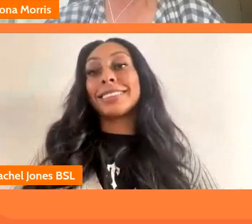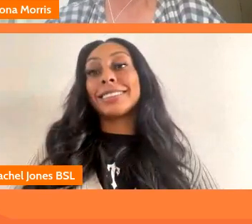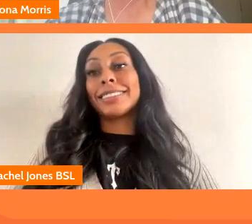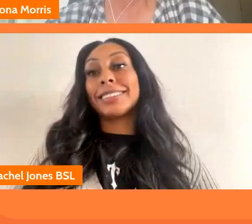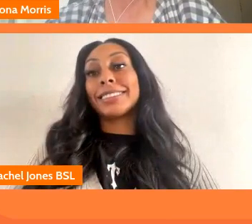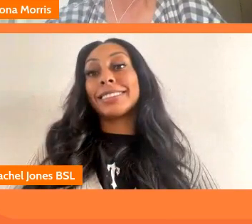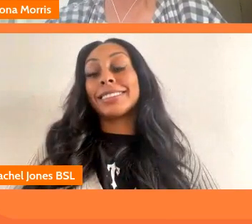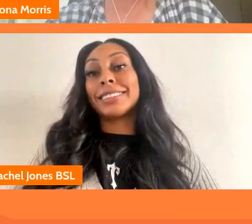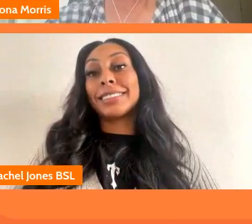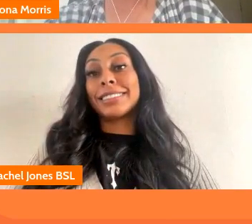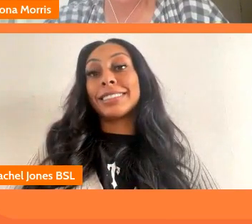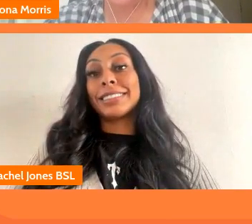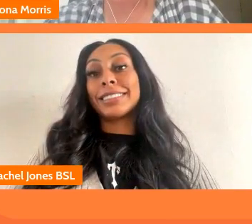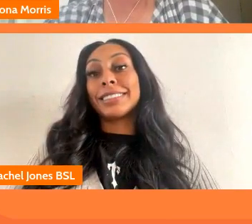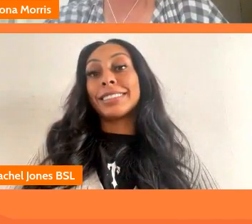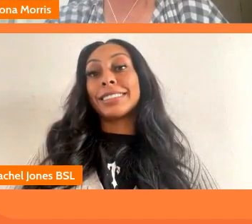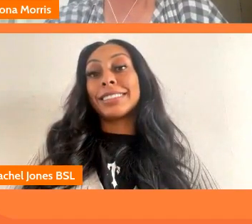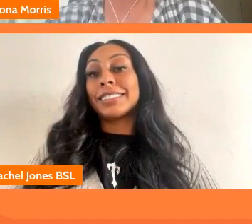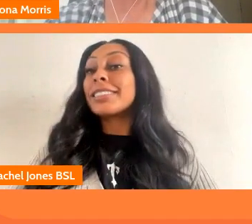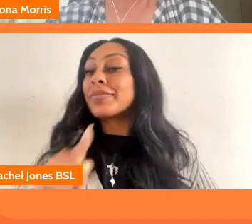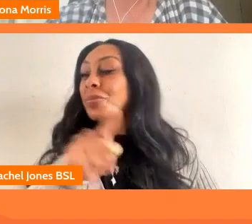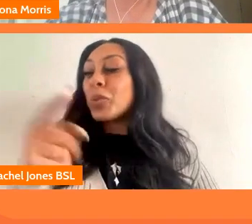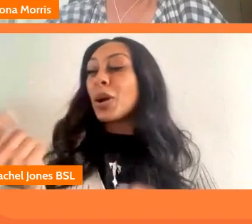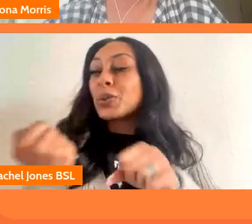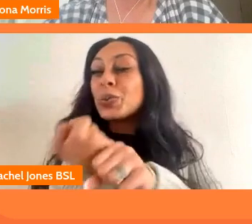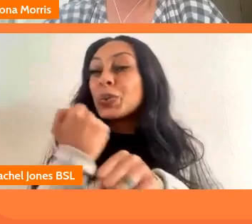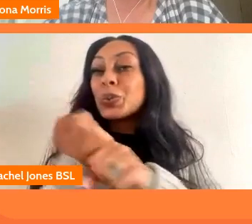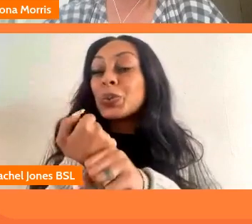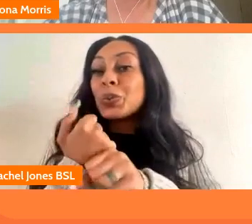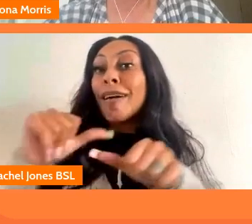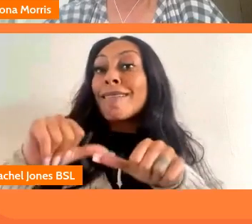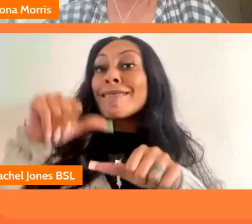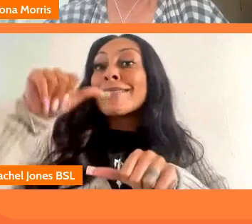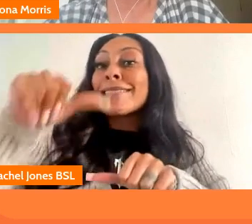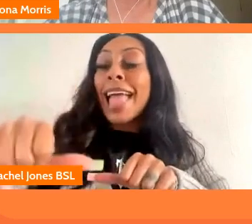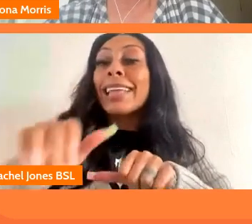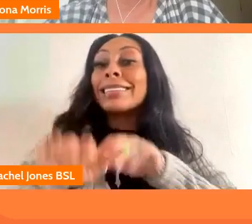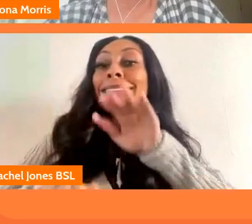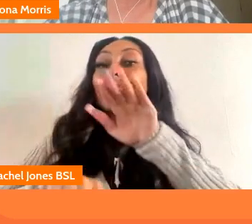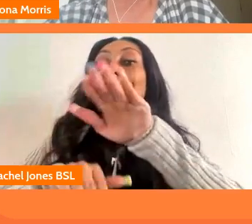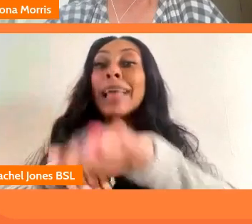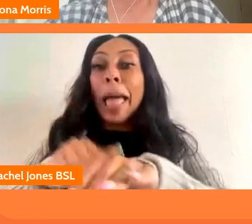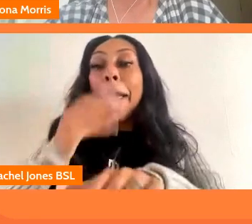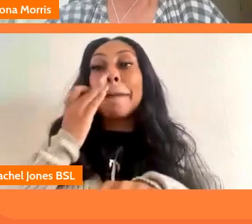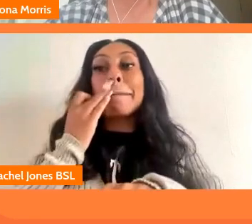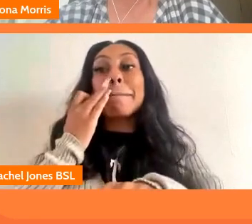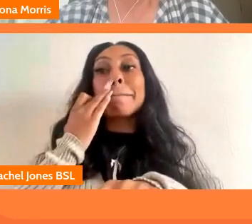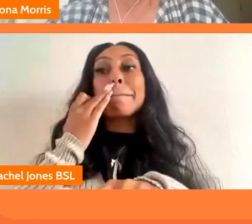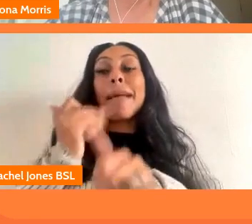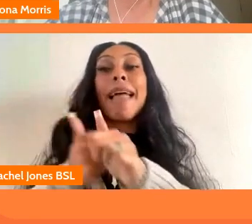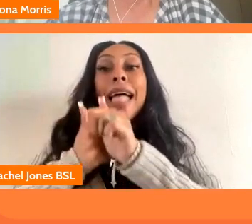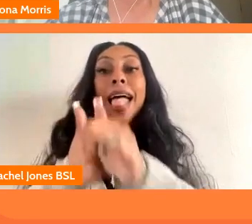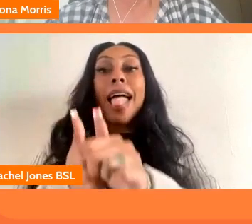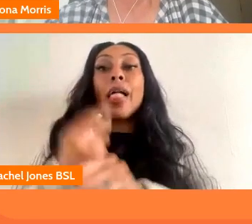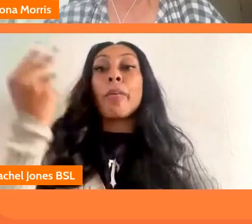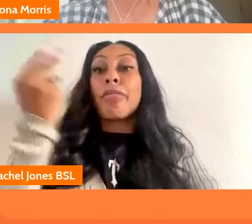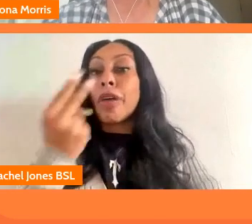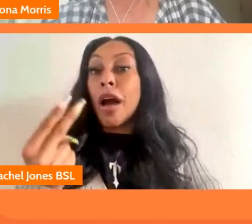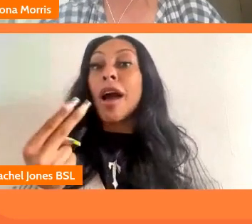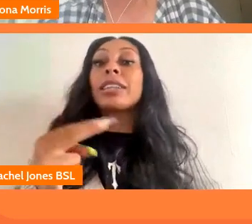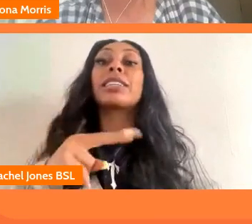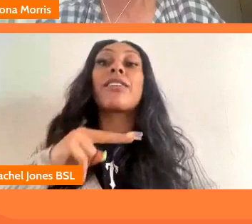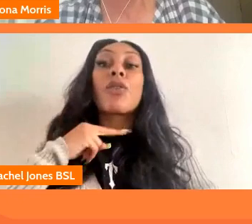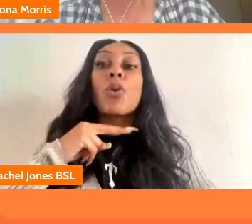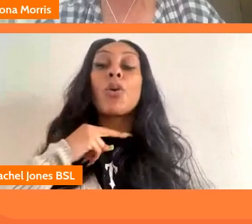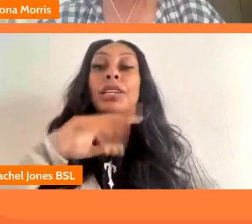to kind of go okay but what about that next stepping stone how do you then help that artist or that voice to consolidate